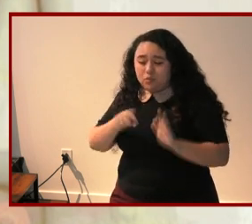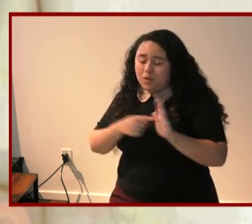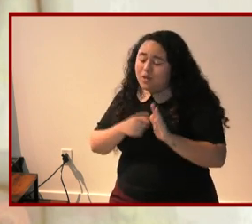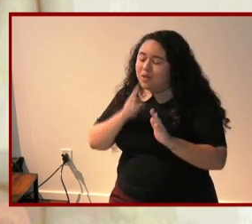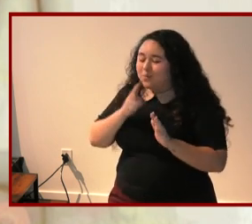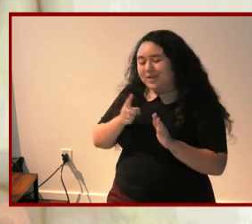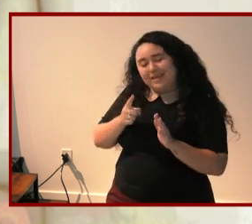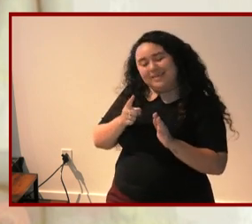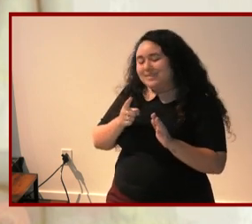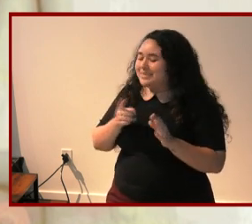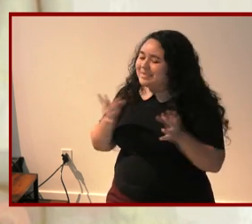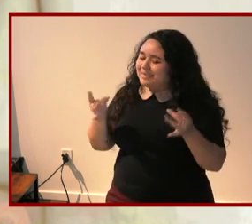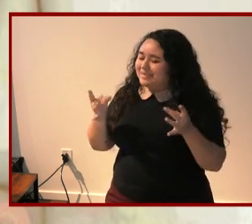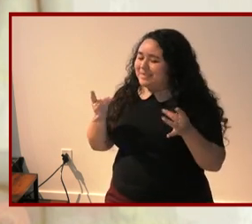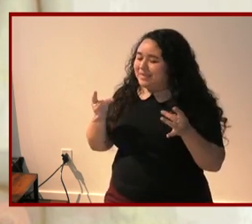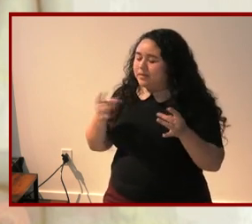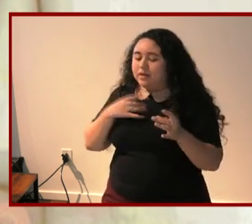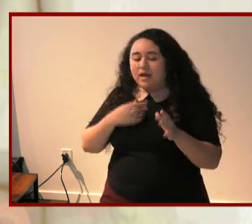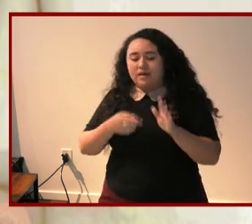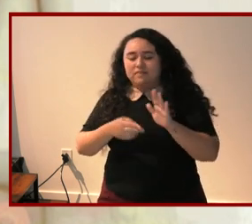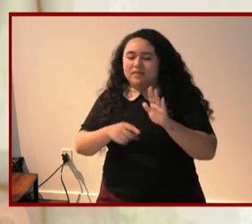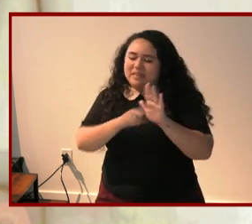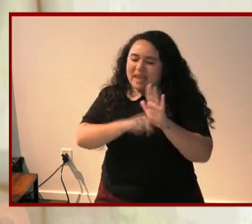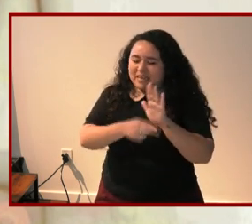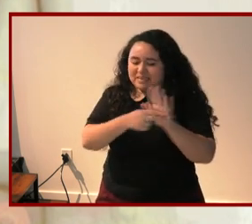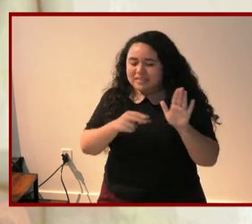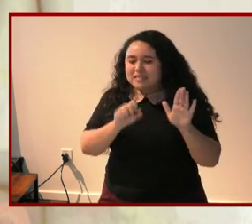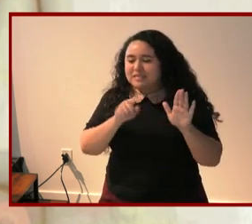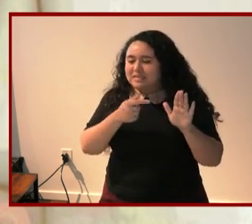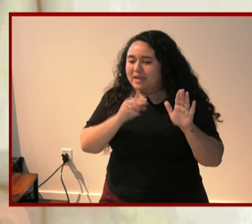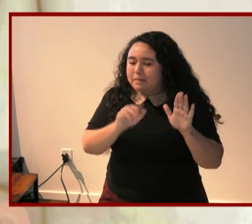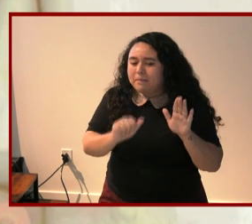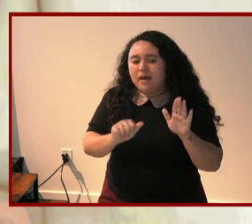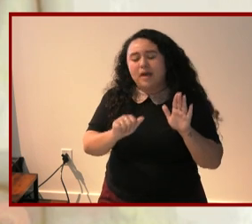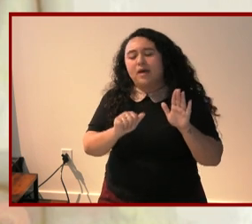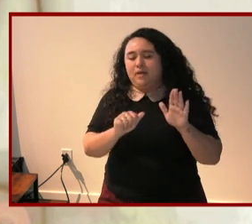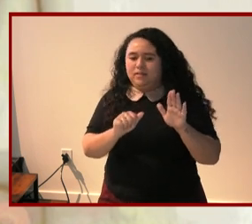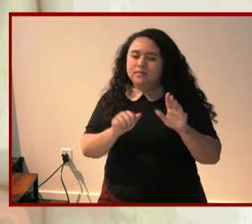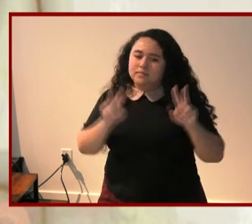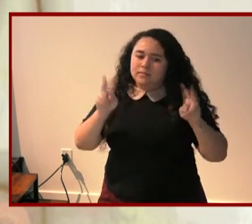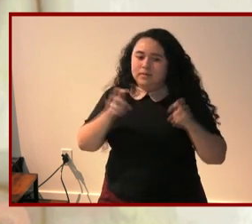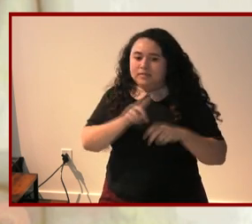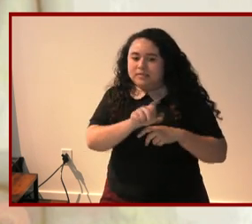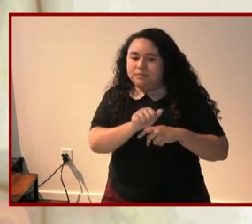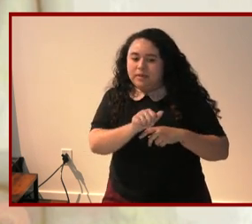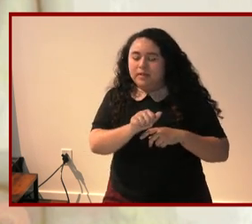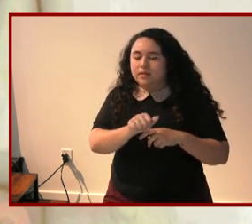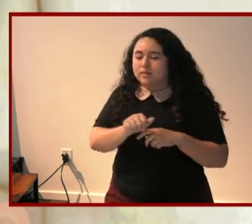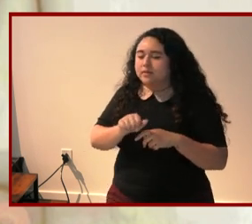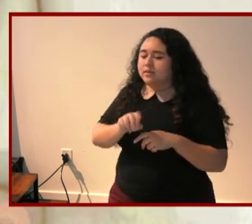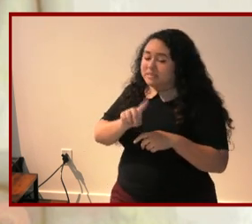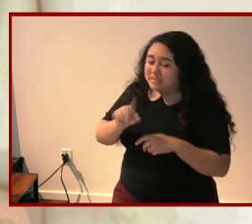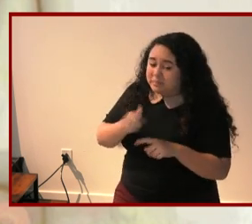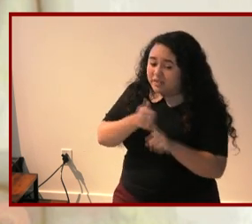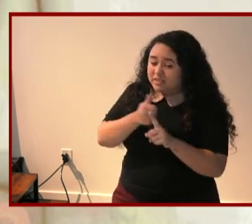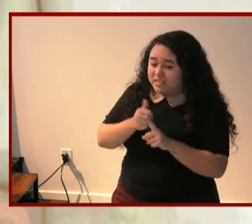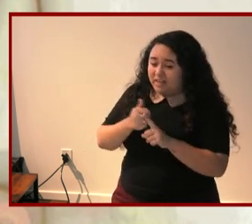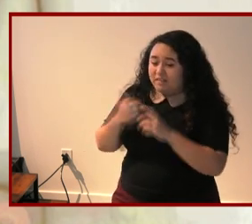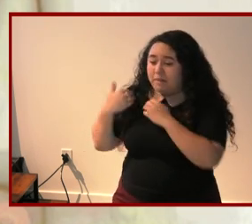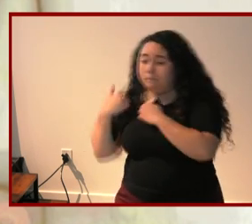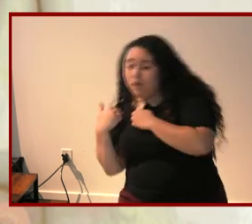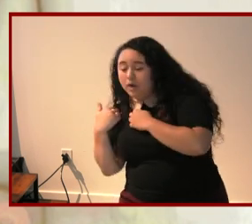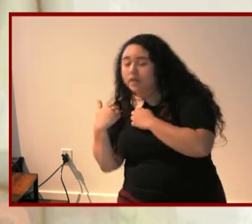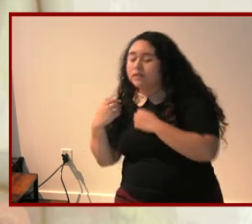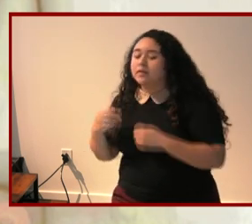slope from the stigmatized alleged dependency of disability to the idea that disability is a burden and so parents